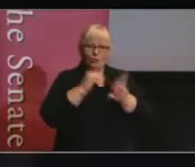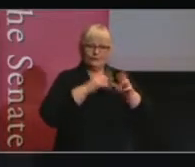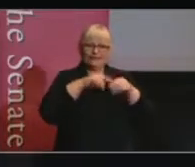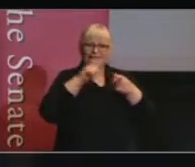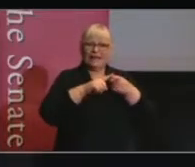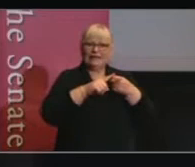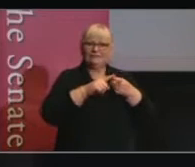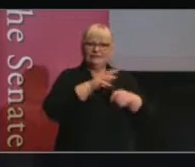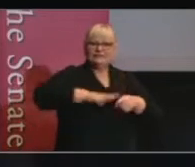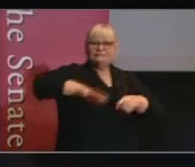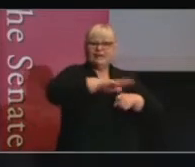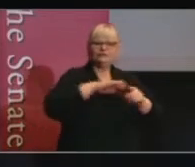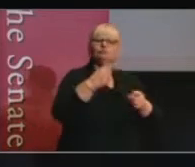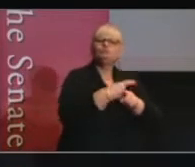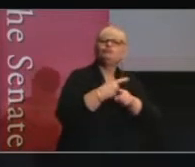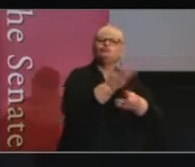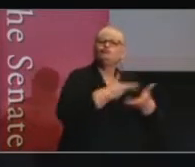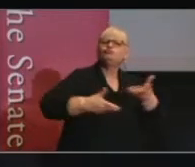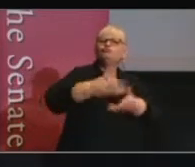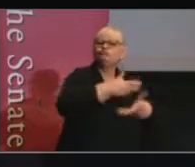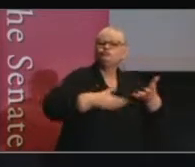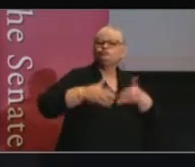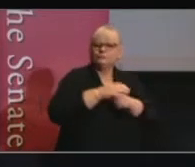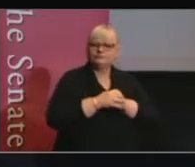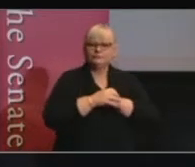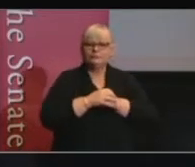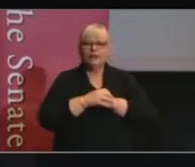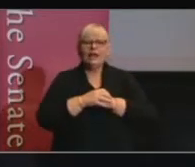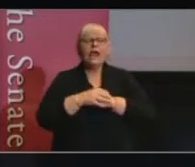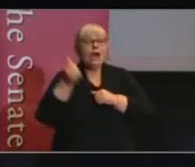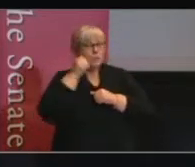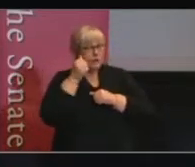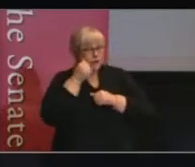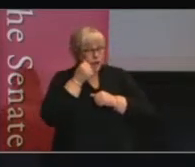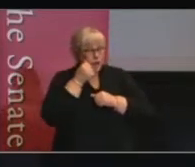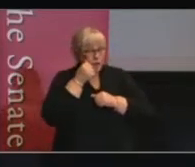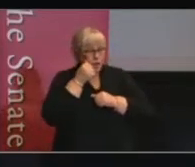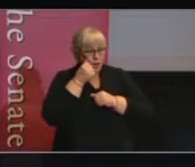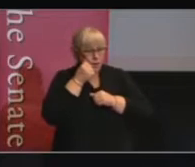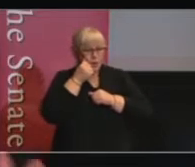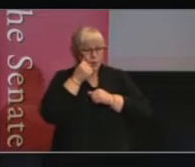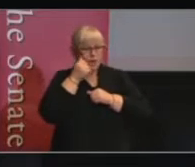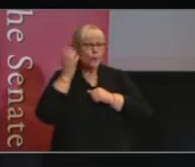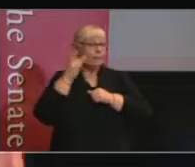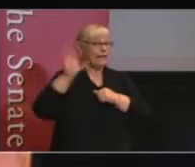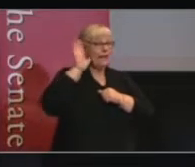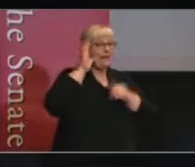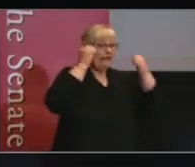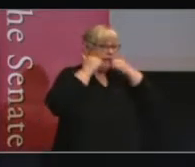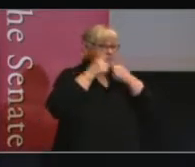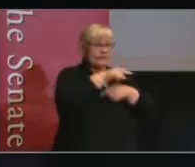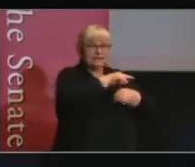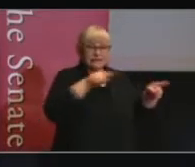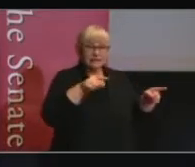what the law might be. And we actively anticipate that on the basis of hearing evidence, some